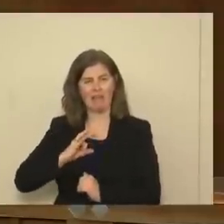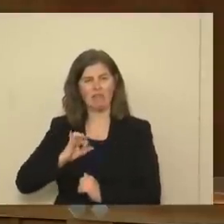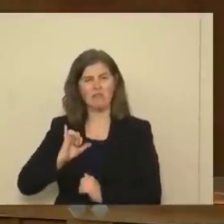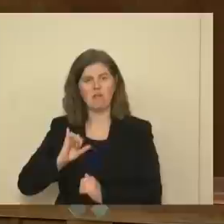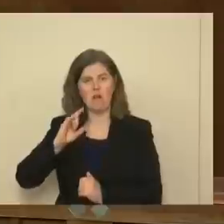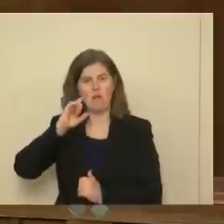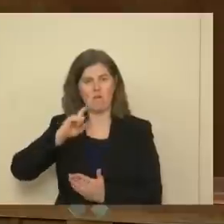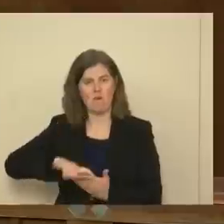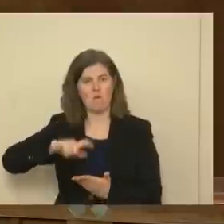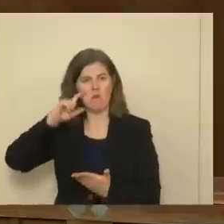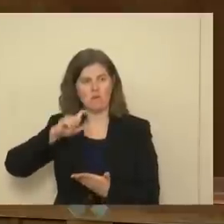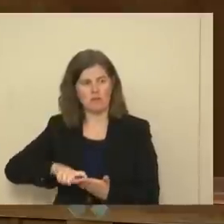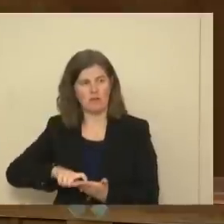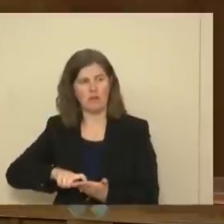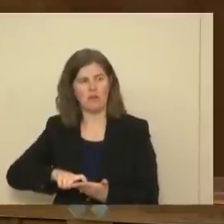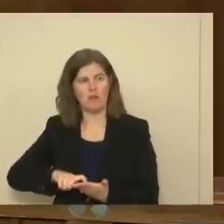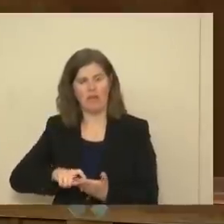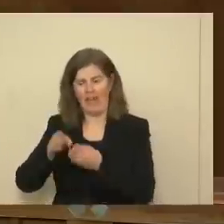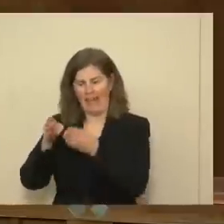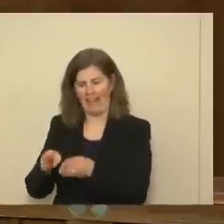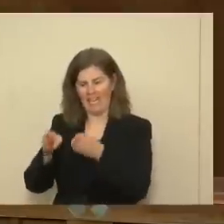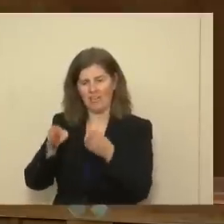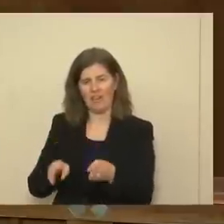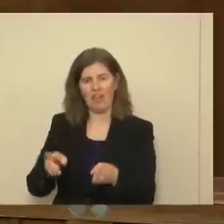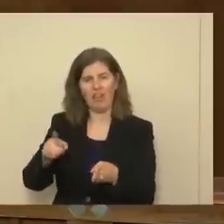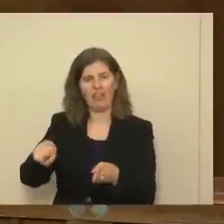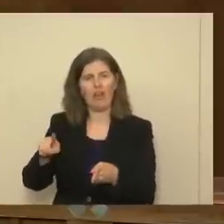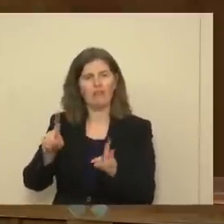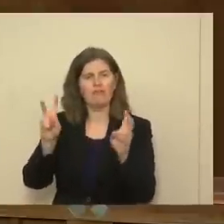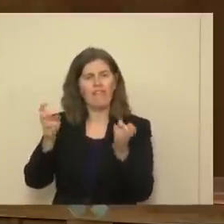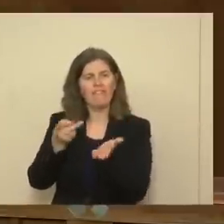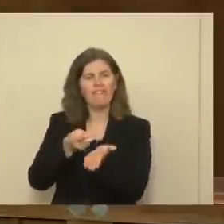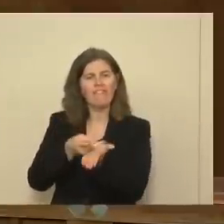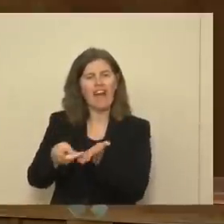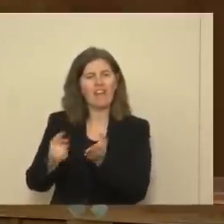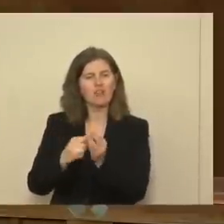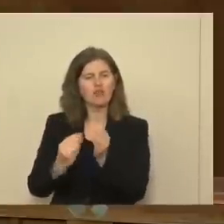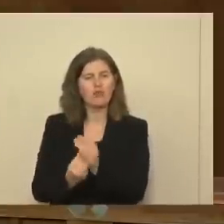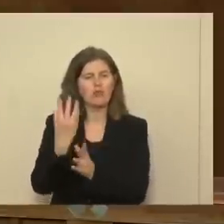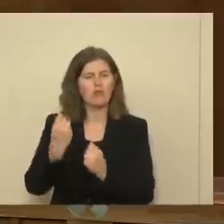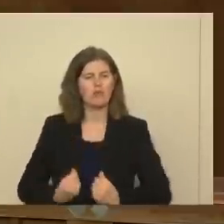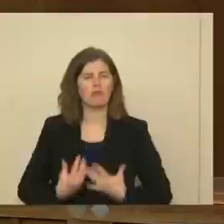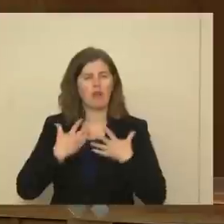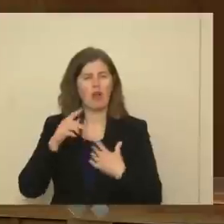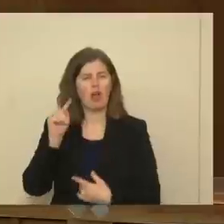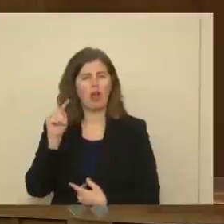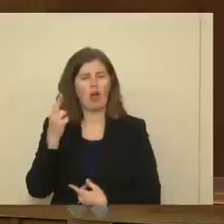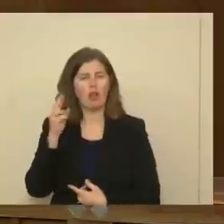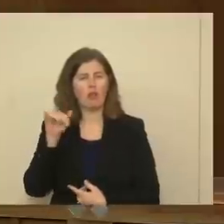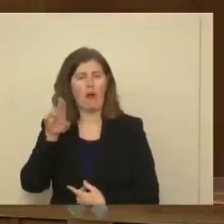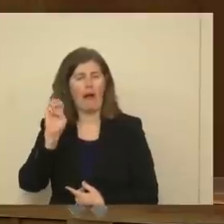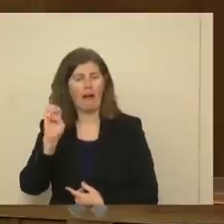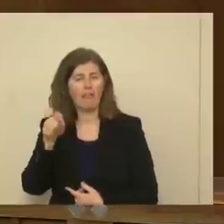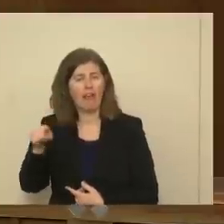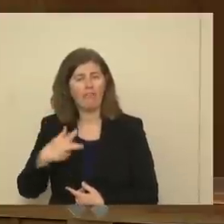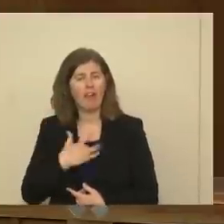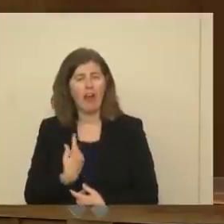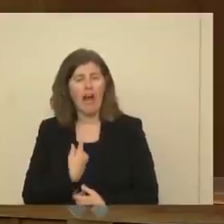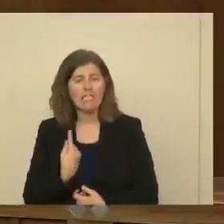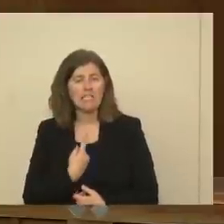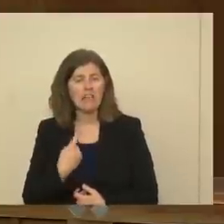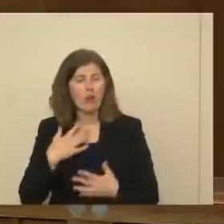that individuals are failing to thrive and being in these isolated in these nursing facilities.